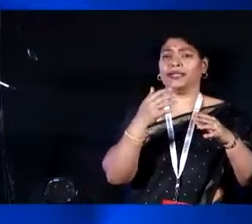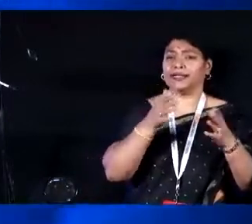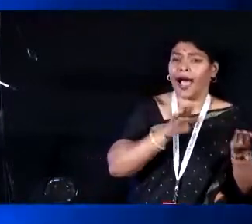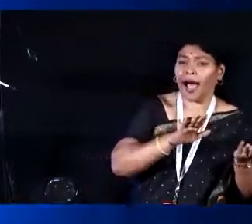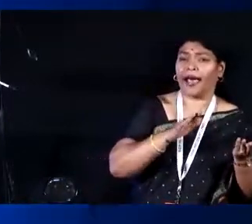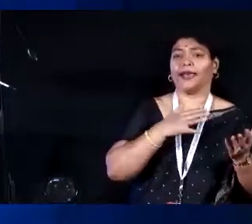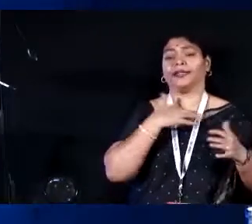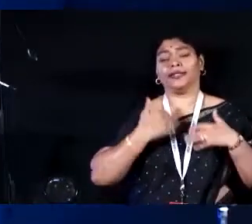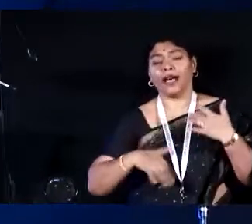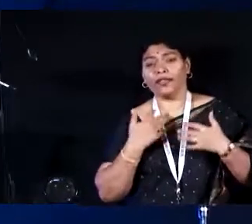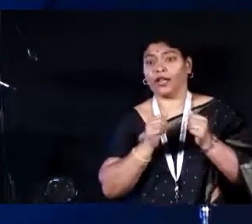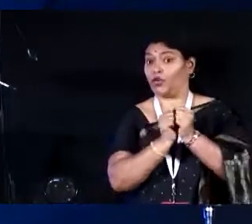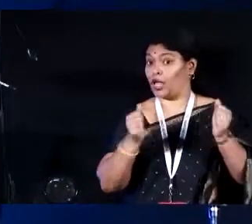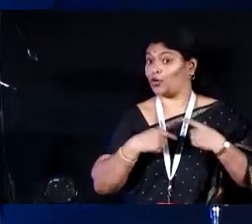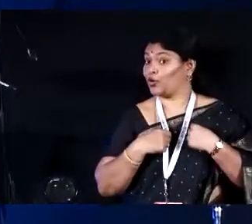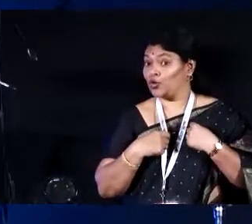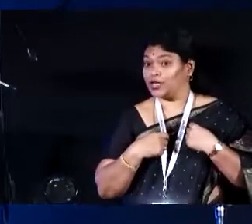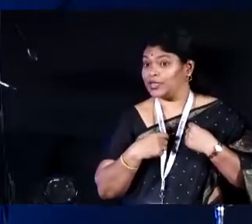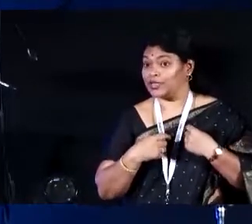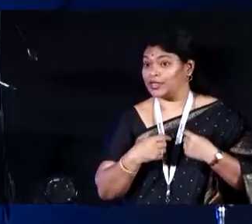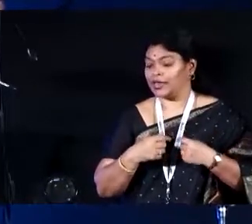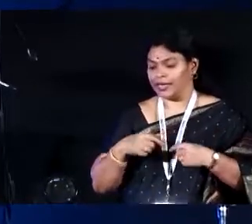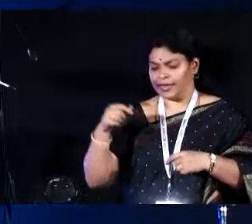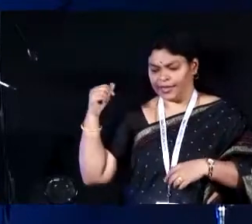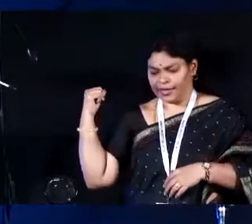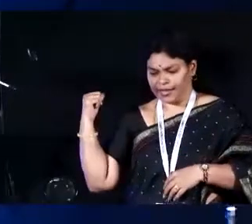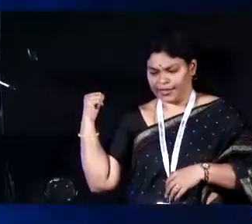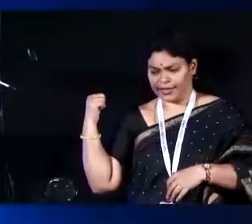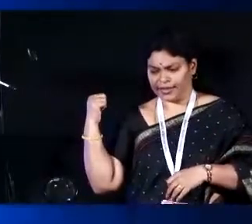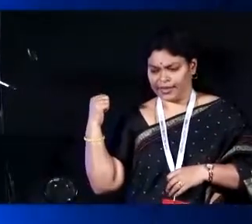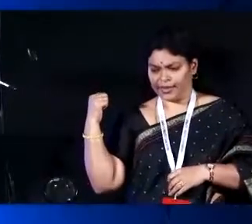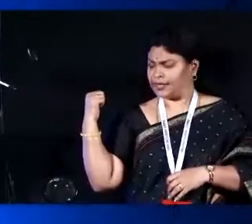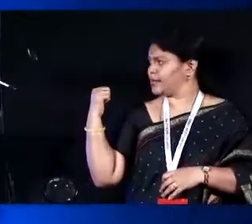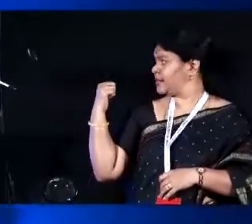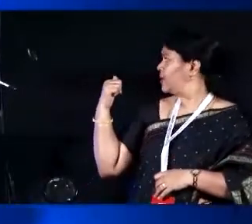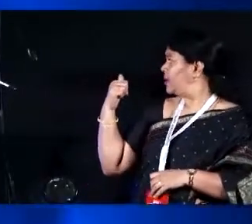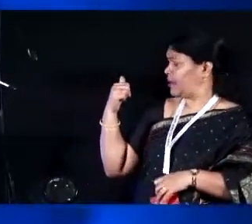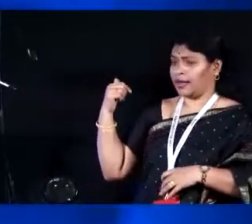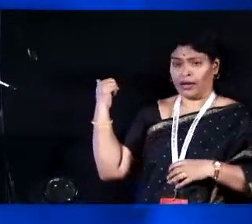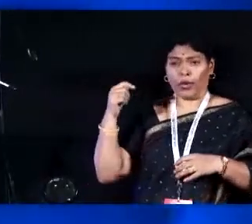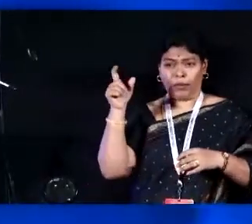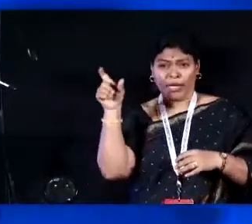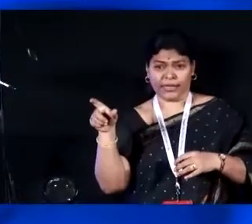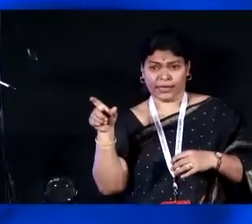due to lack of clothing in winter? So, this is Habib Hai and his blind wife Amna Begum.